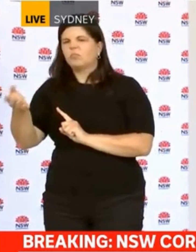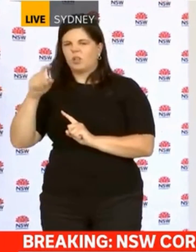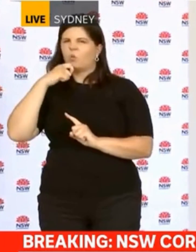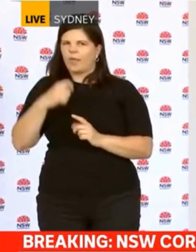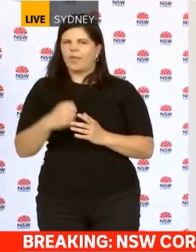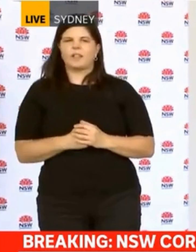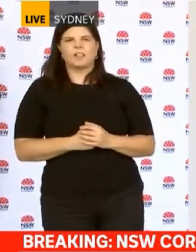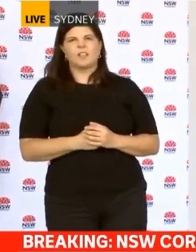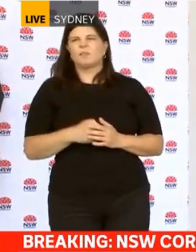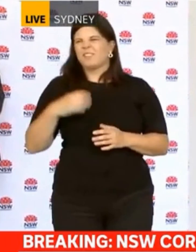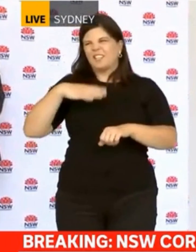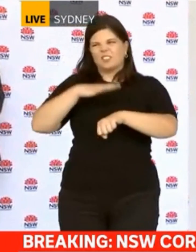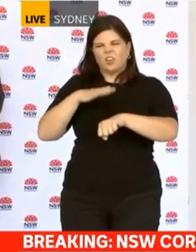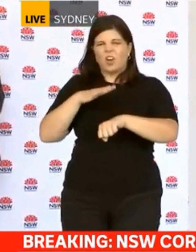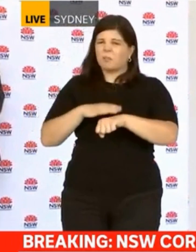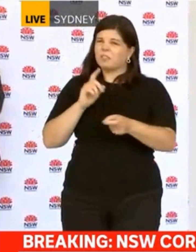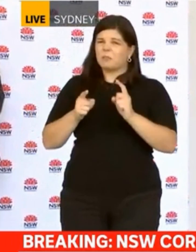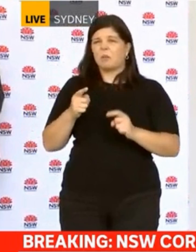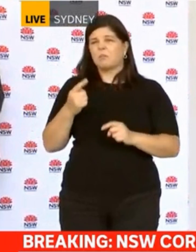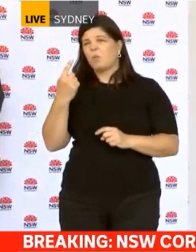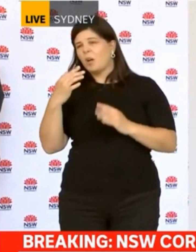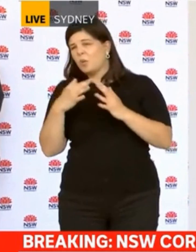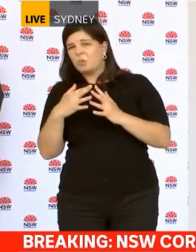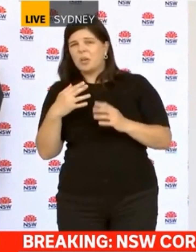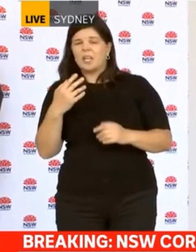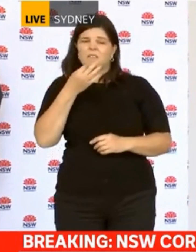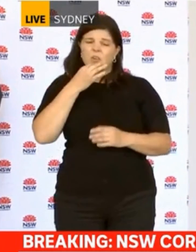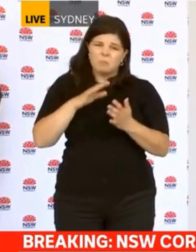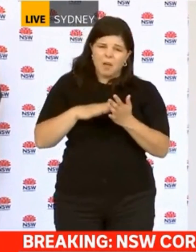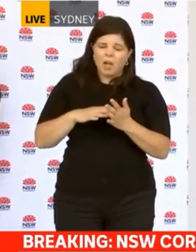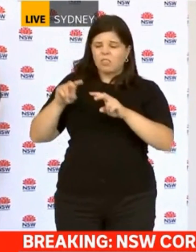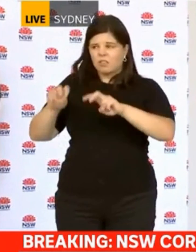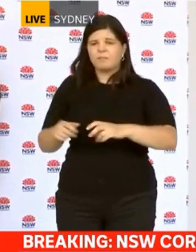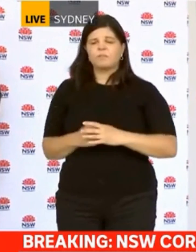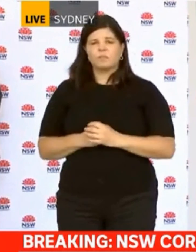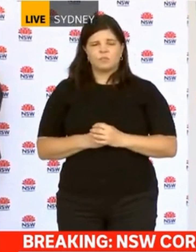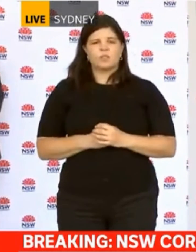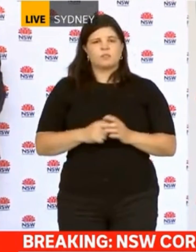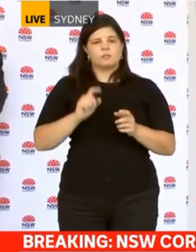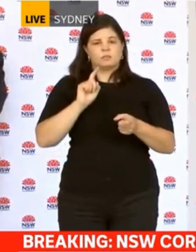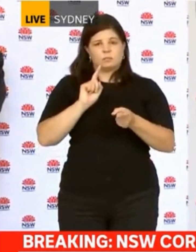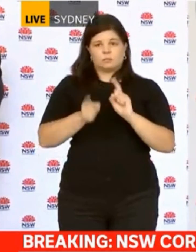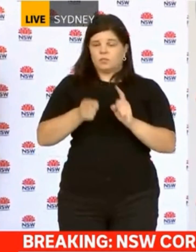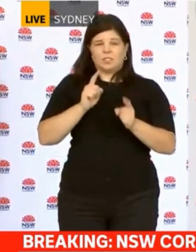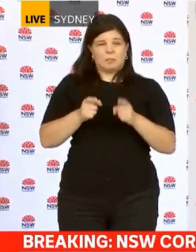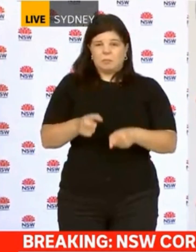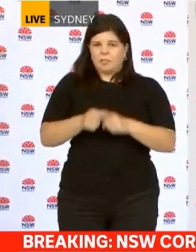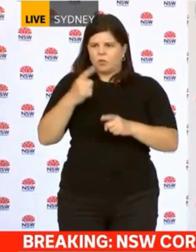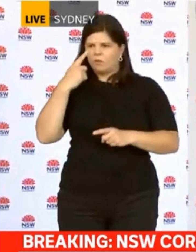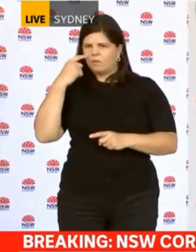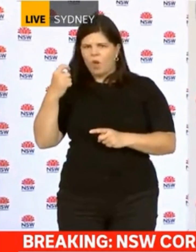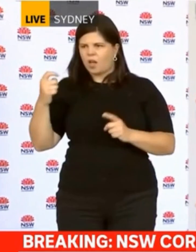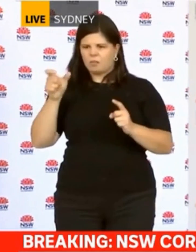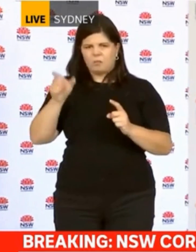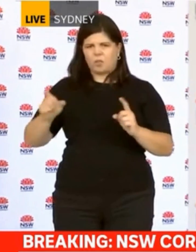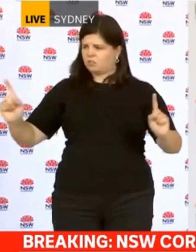experts time to make those connections. And often it can take one expert in one kind of example to work out a crossover between